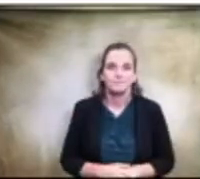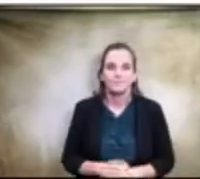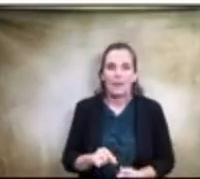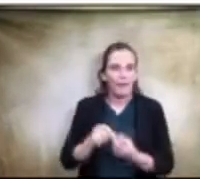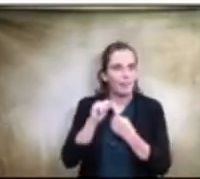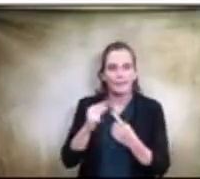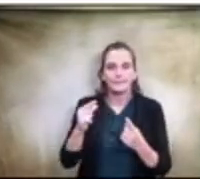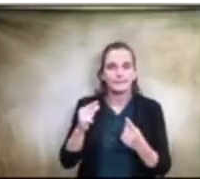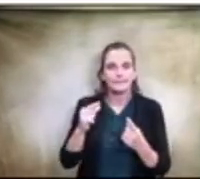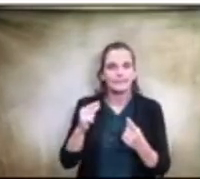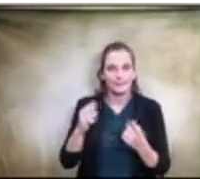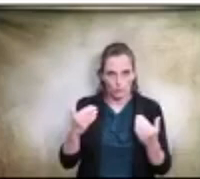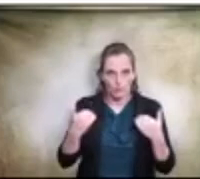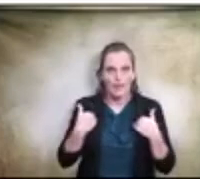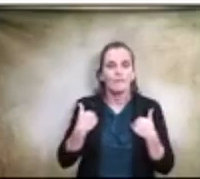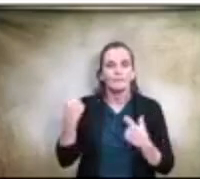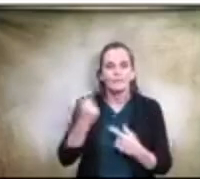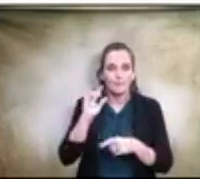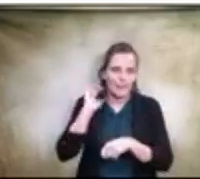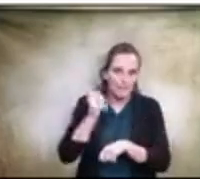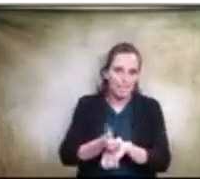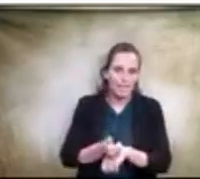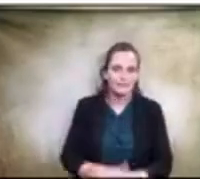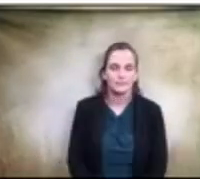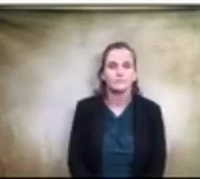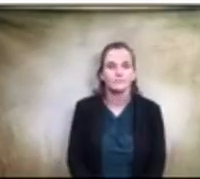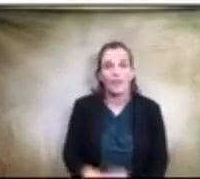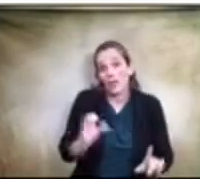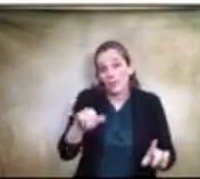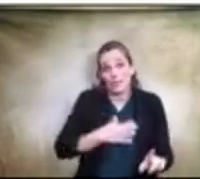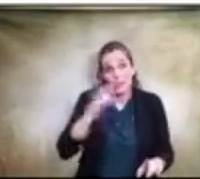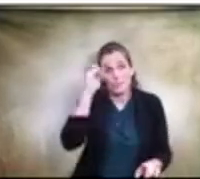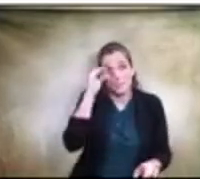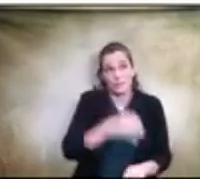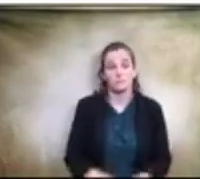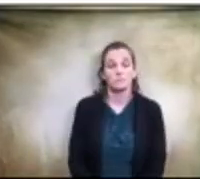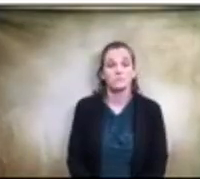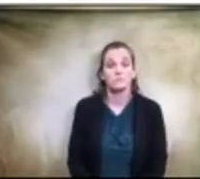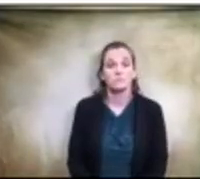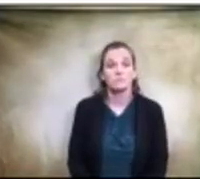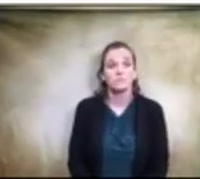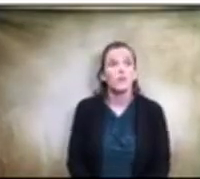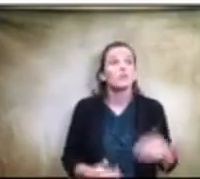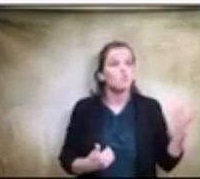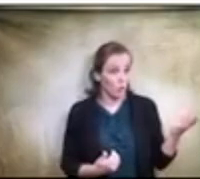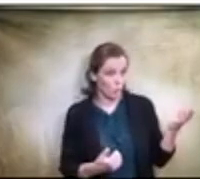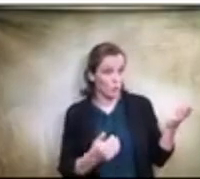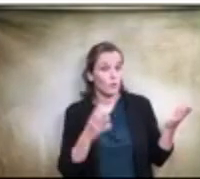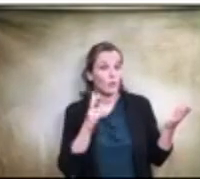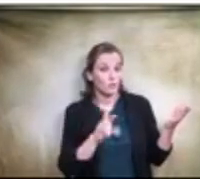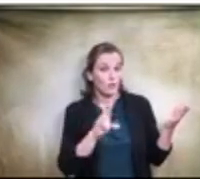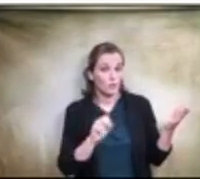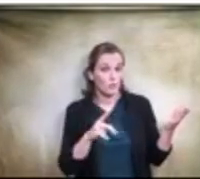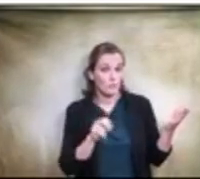in place. That's just my opinion. So with that information, I would request that we